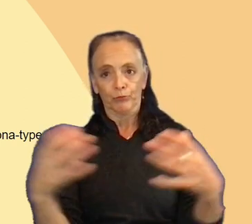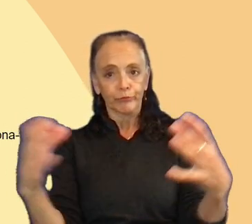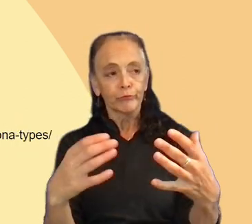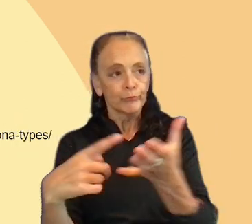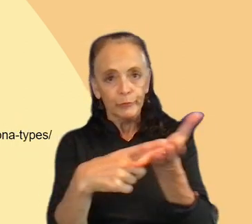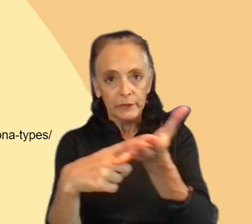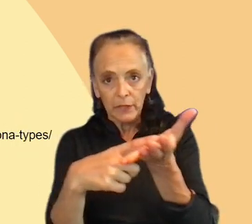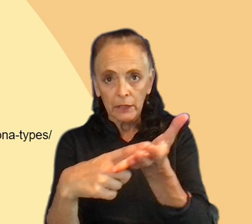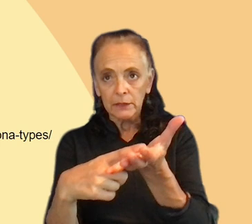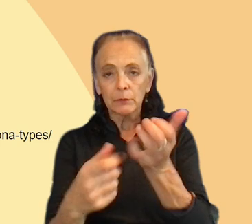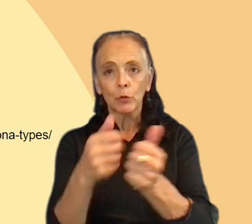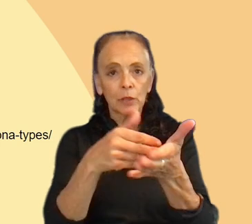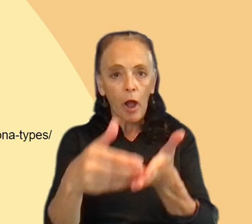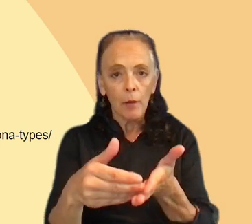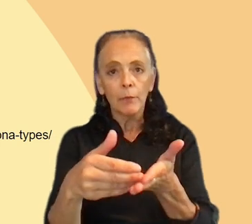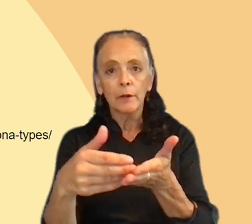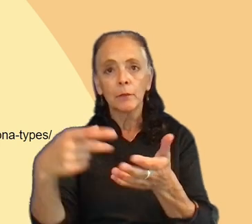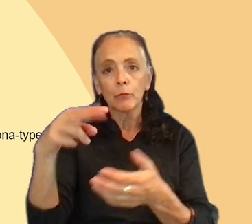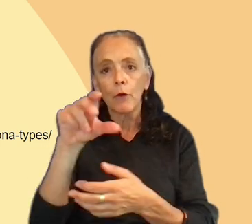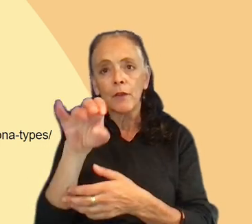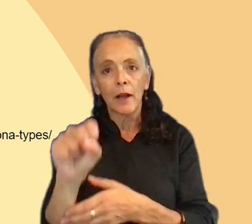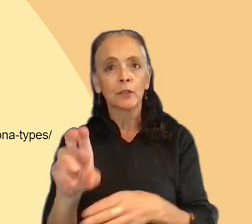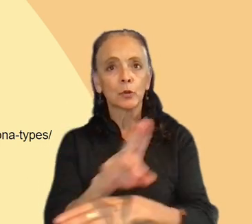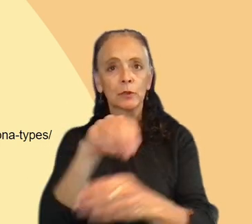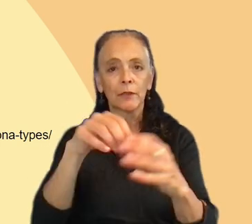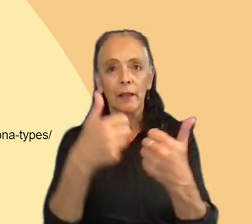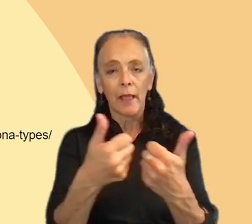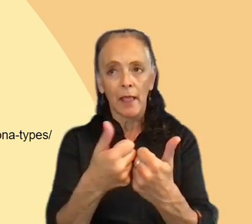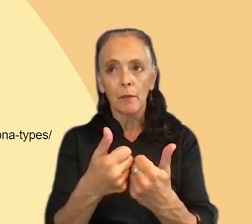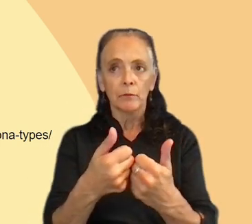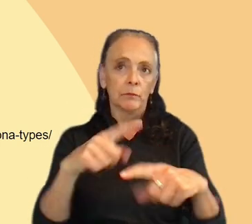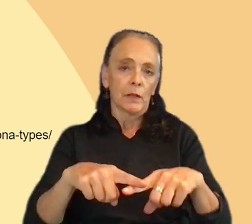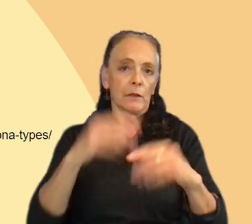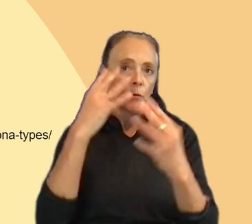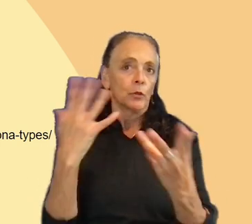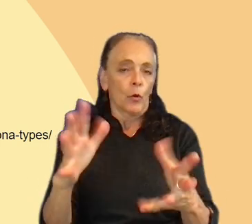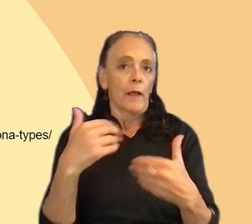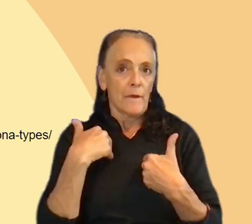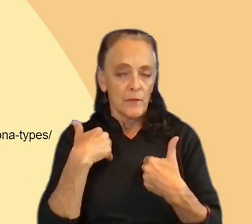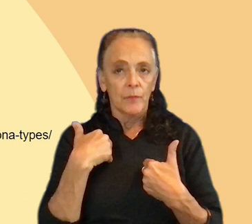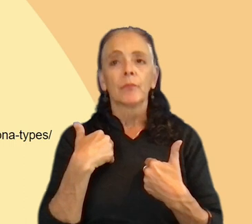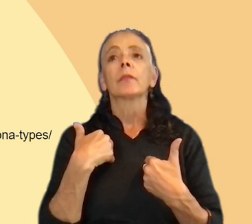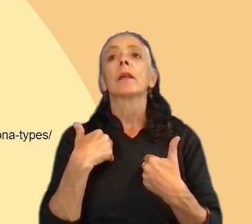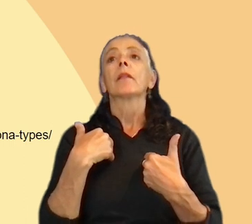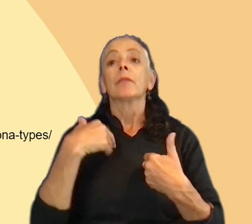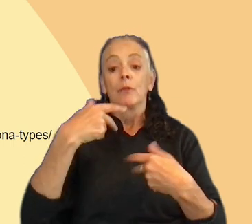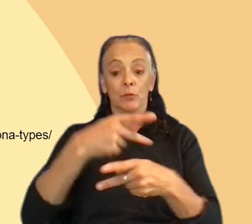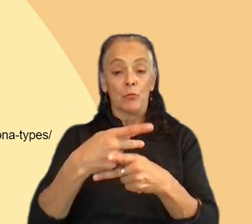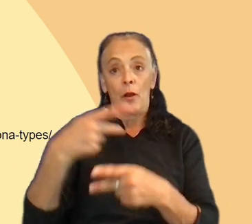the most common profiles that are used in the game based on information that we already have. And these protopersonas,